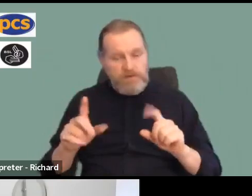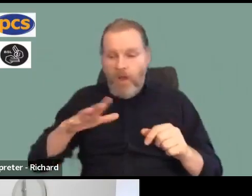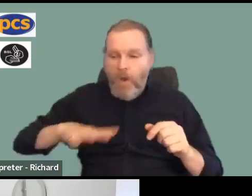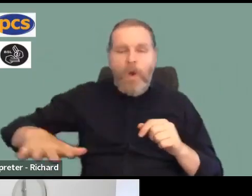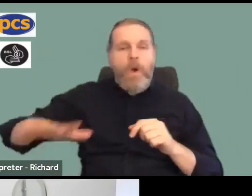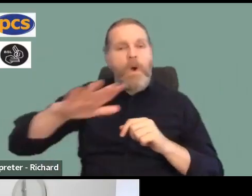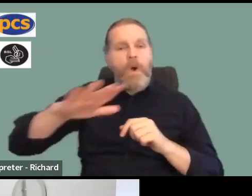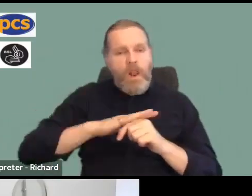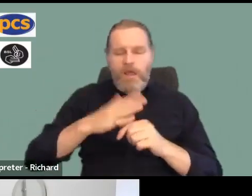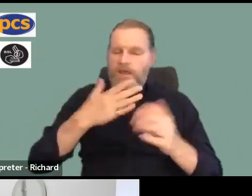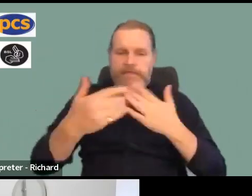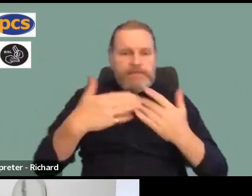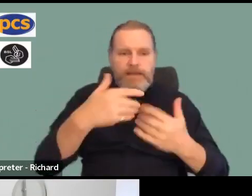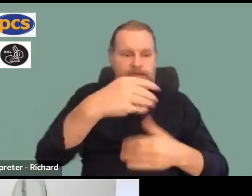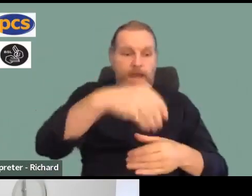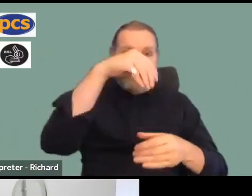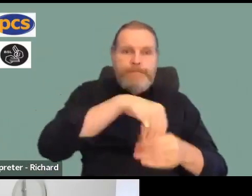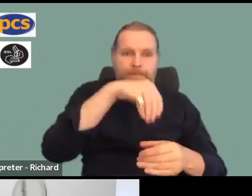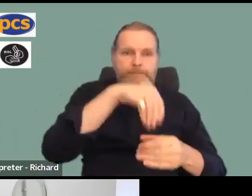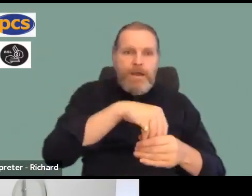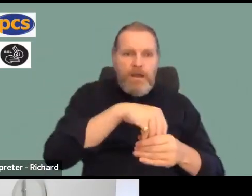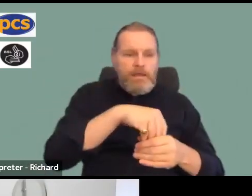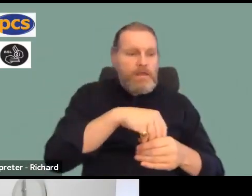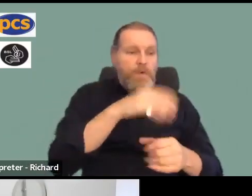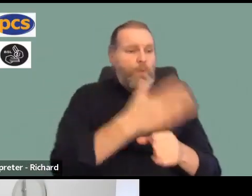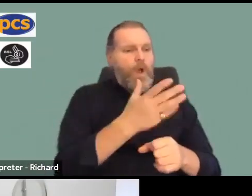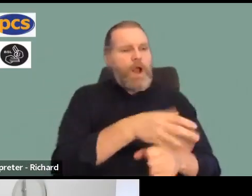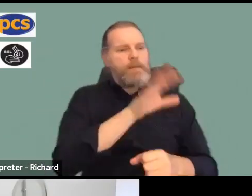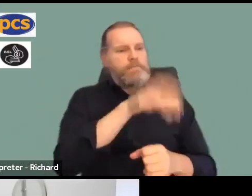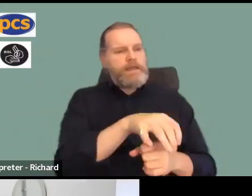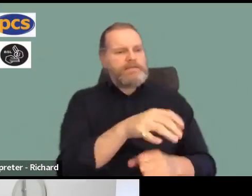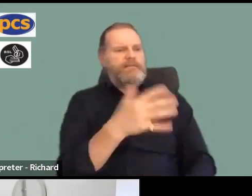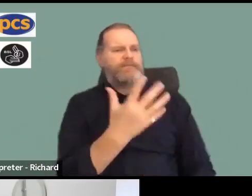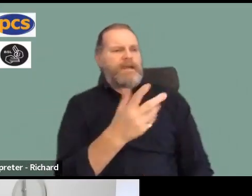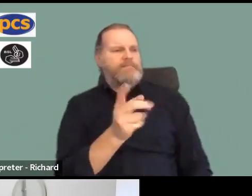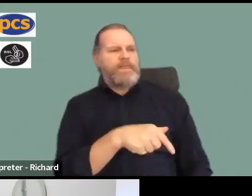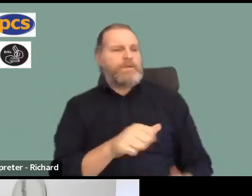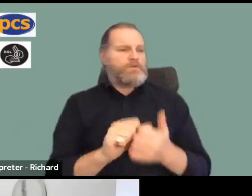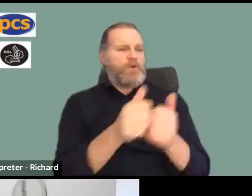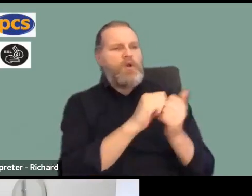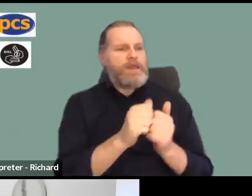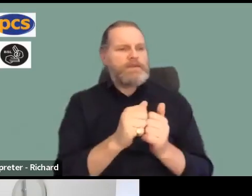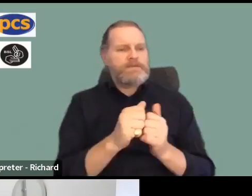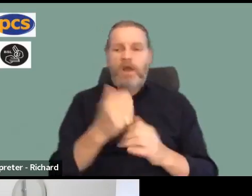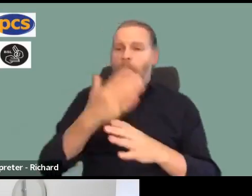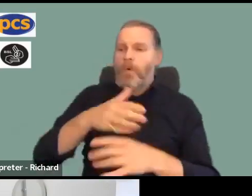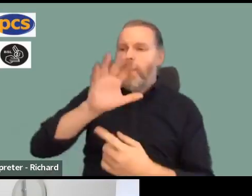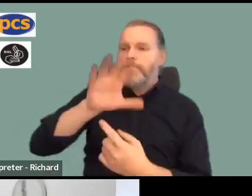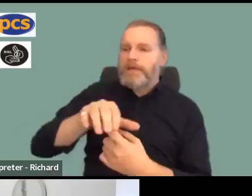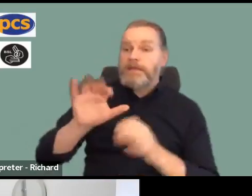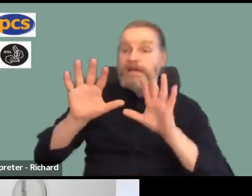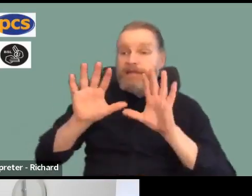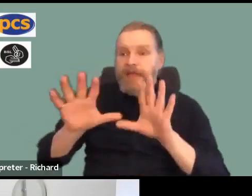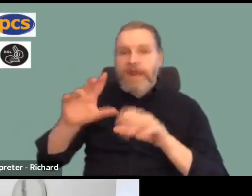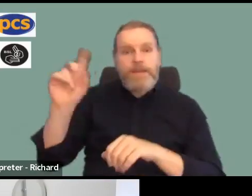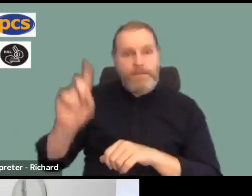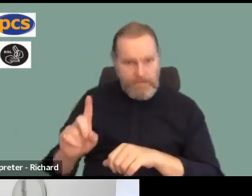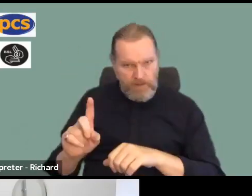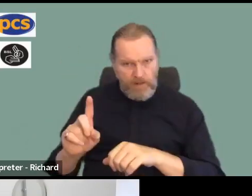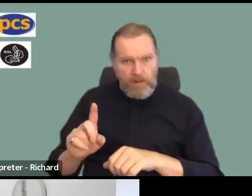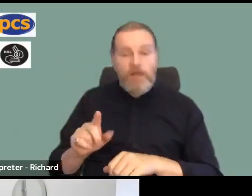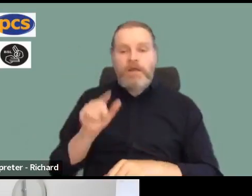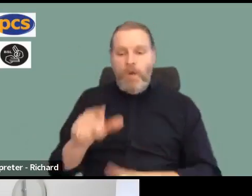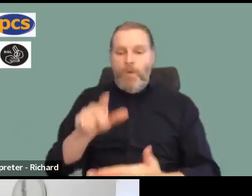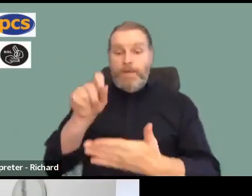whether you are a member in a workplace of 5000 people or in a workplace of 10 people, it is to ensure that when these ballots land in September,